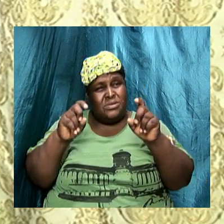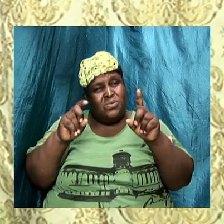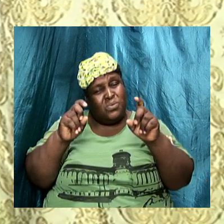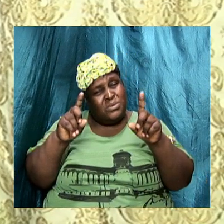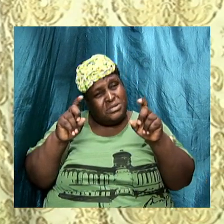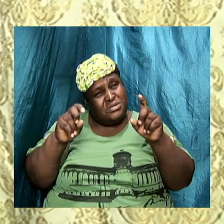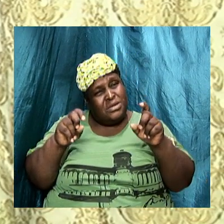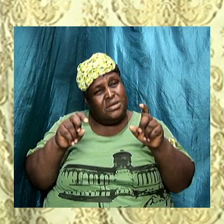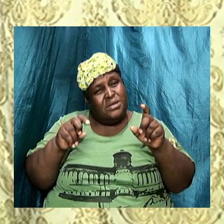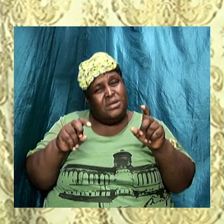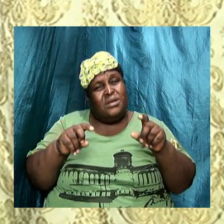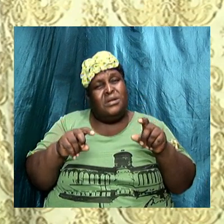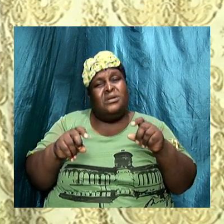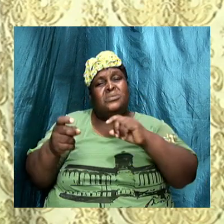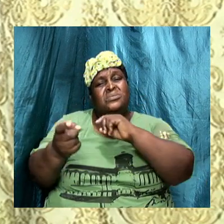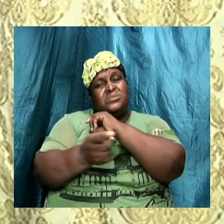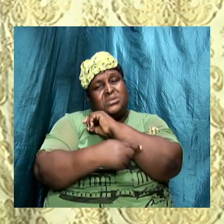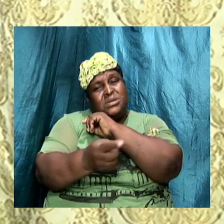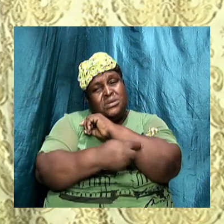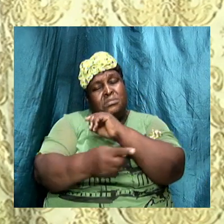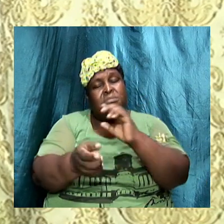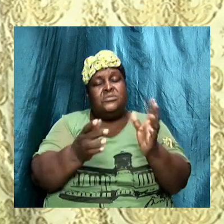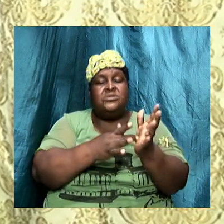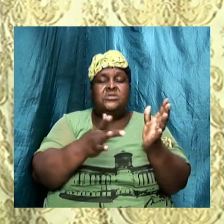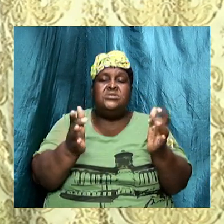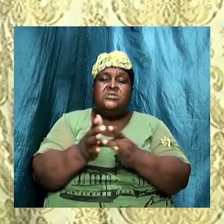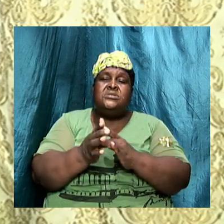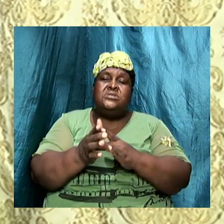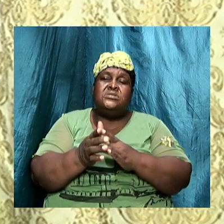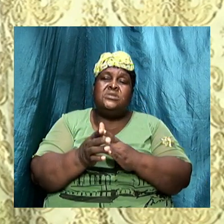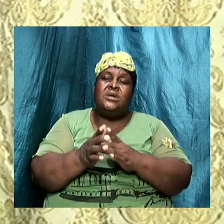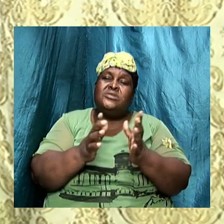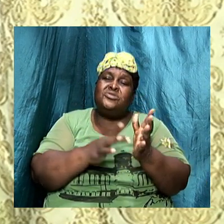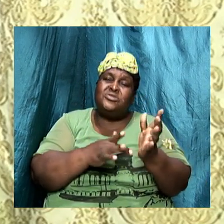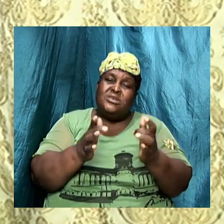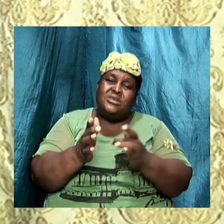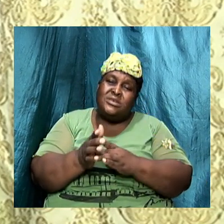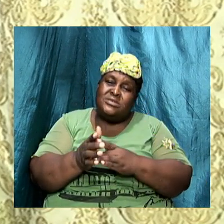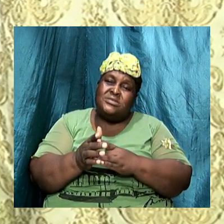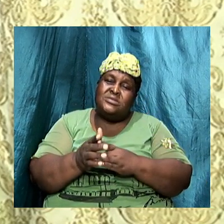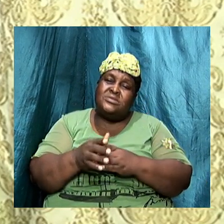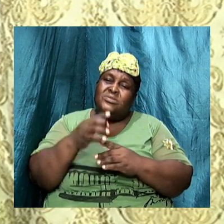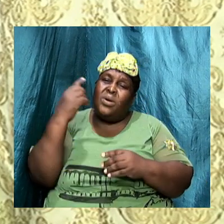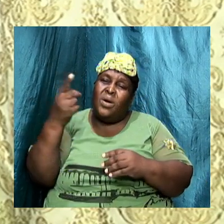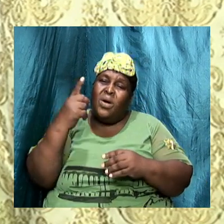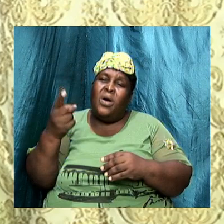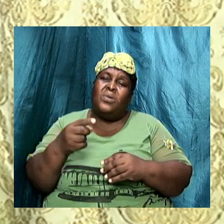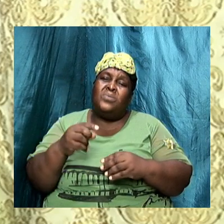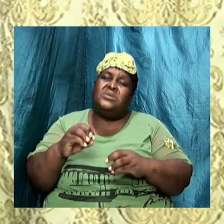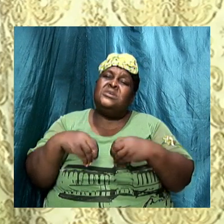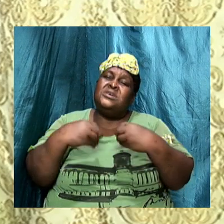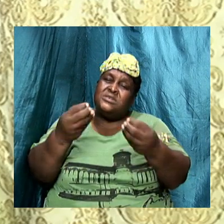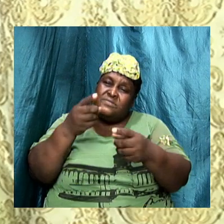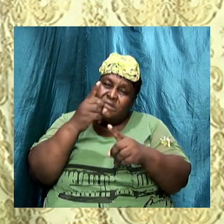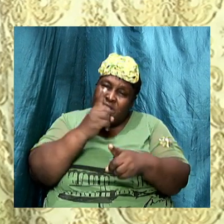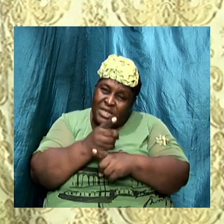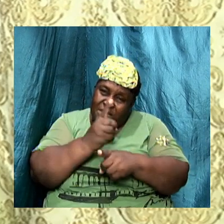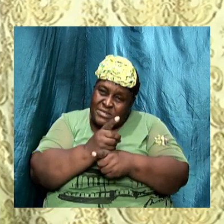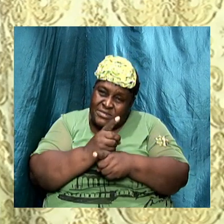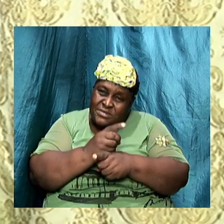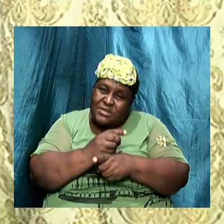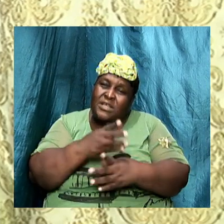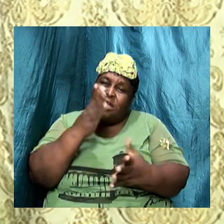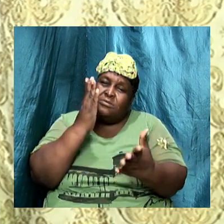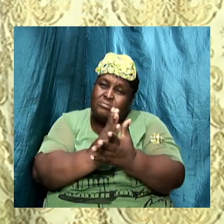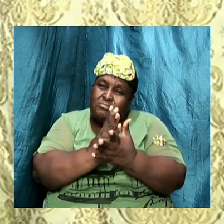spot to tempt him the Bible says and he always provide a response that dismisses them